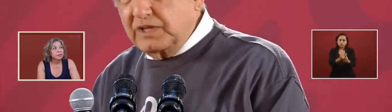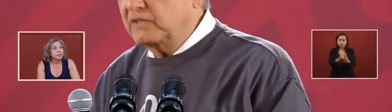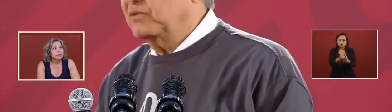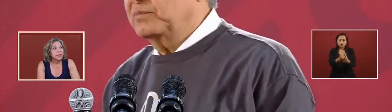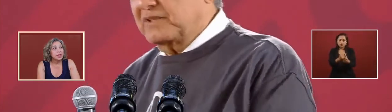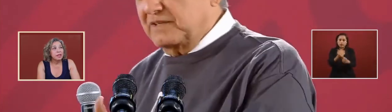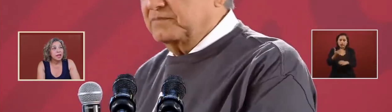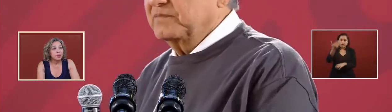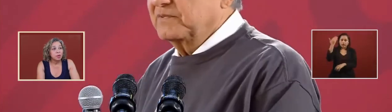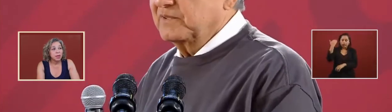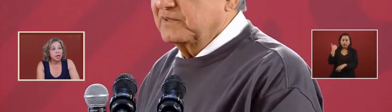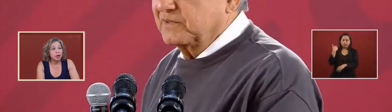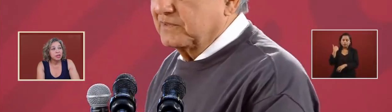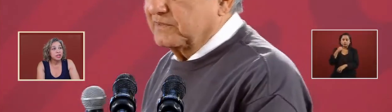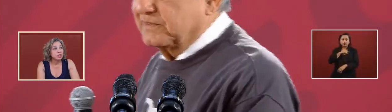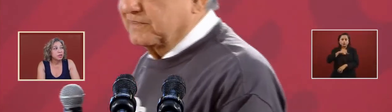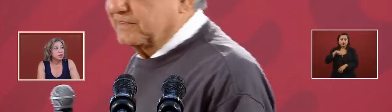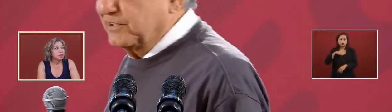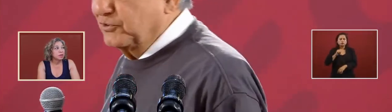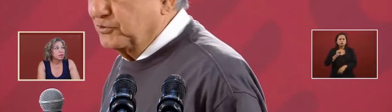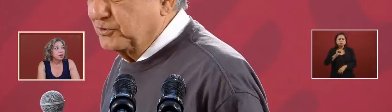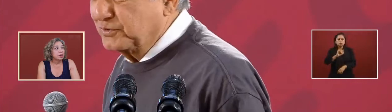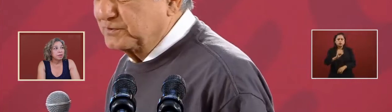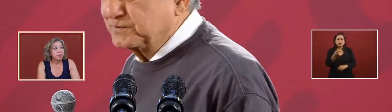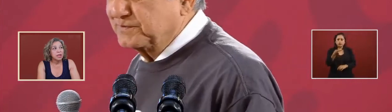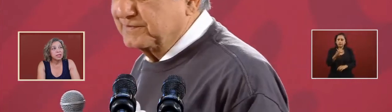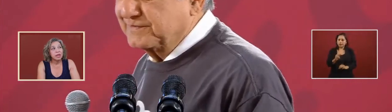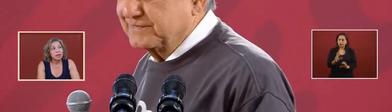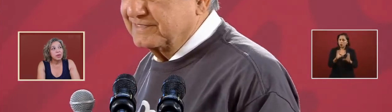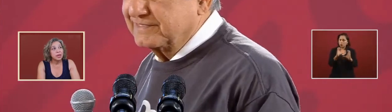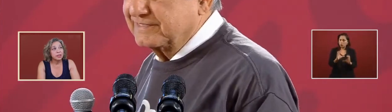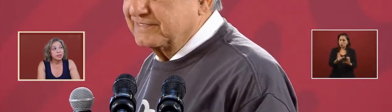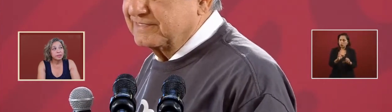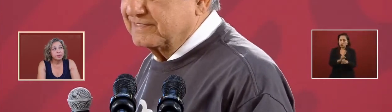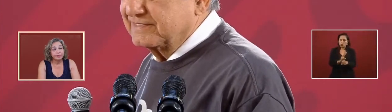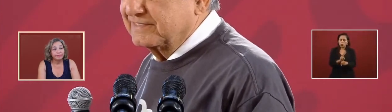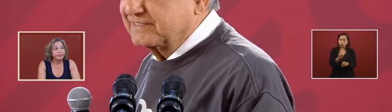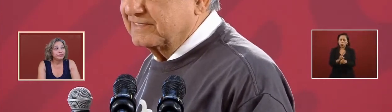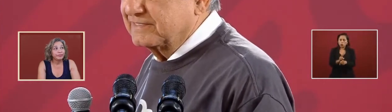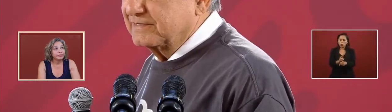and that we're being cautious with because otherwise